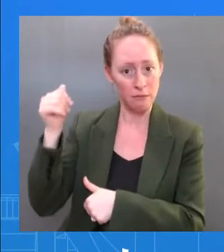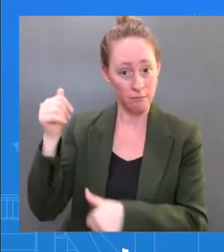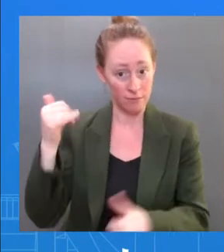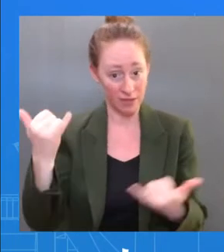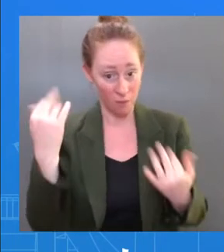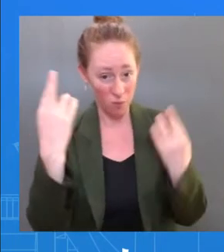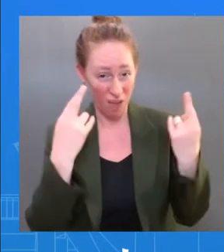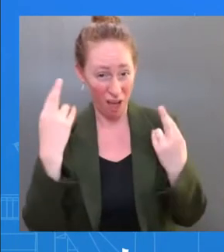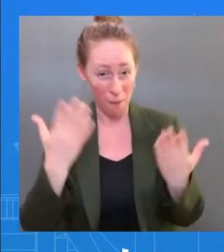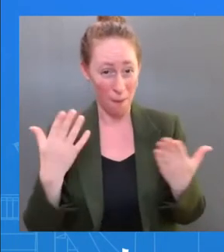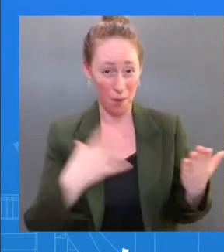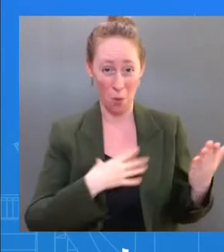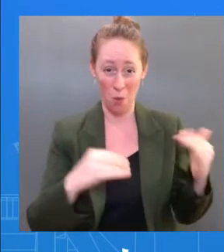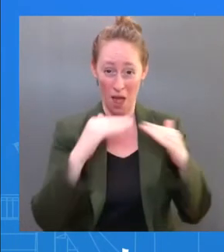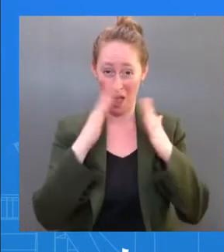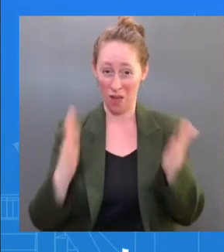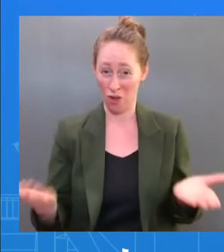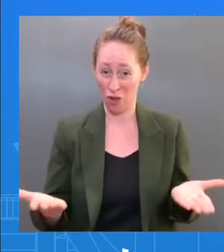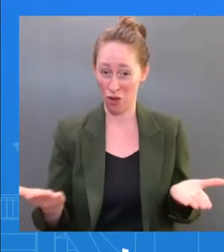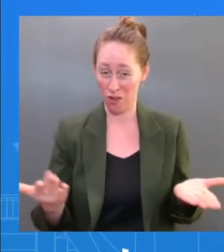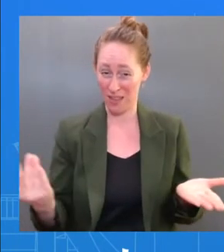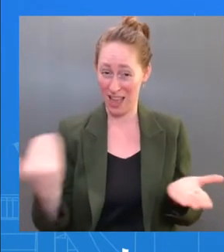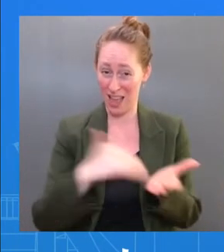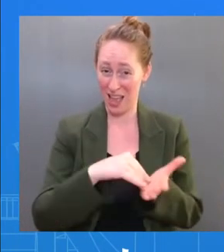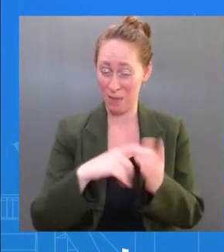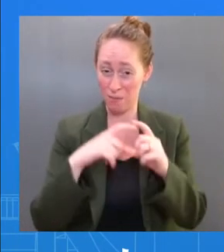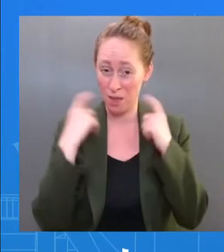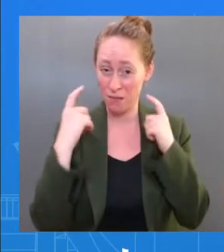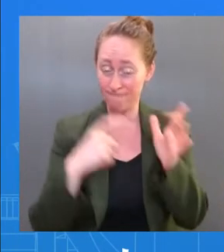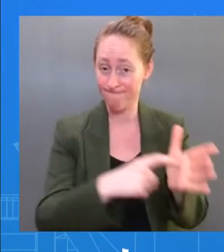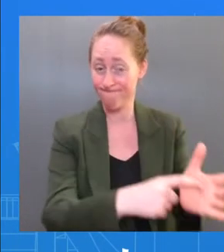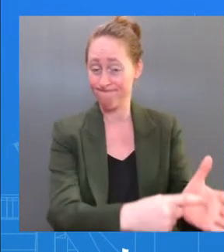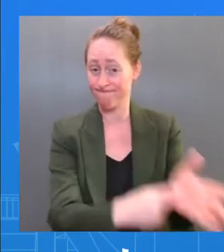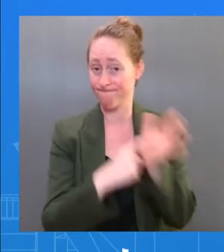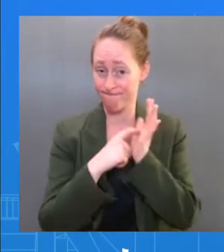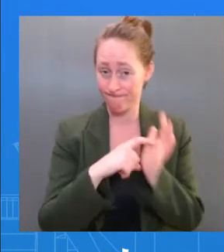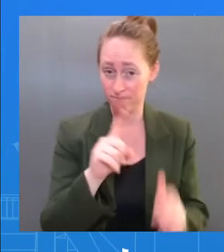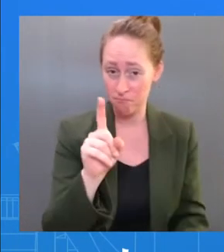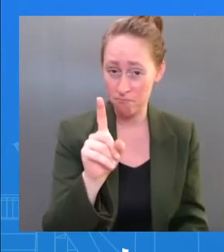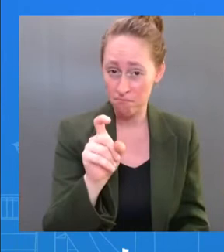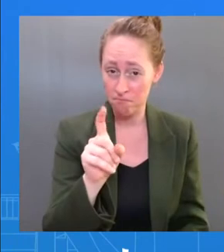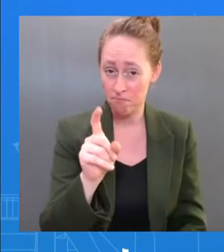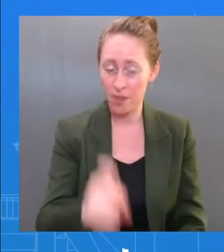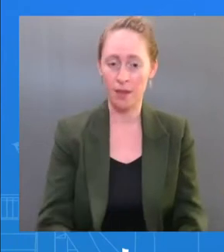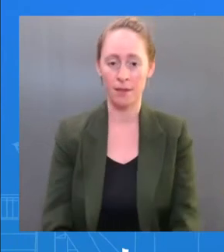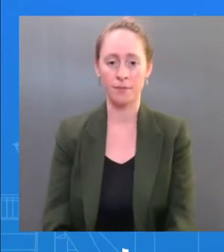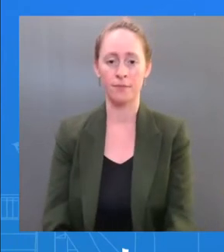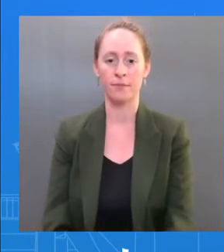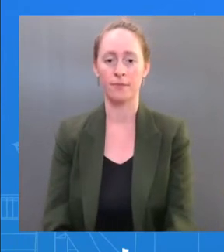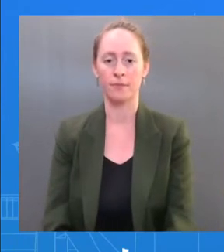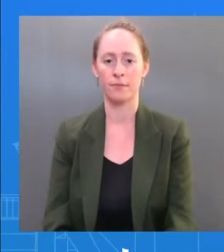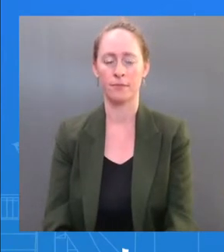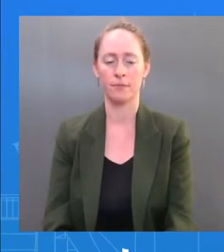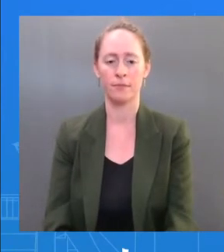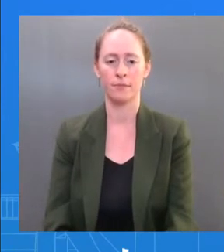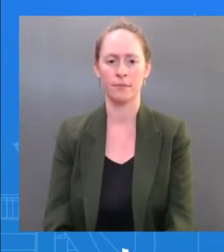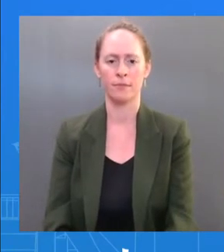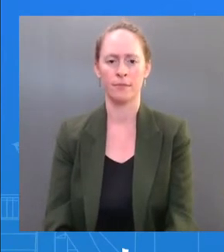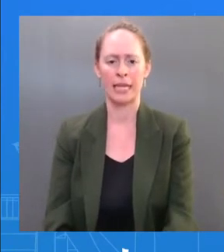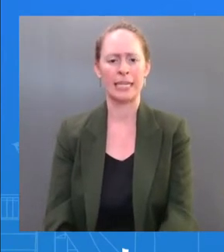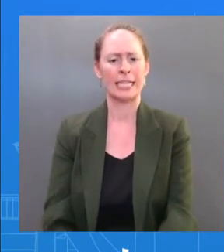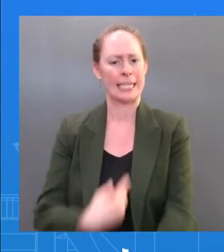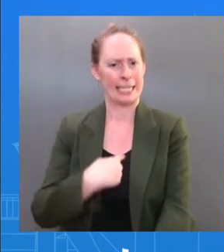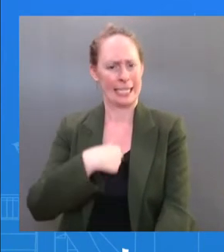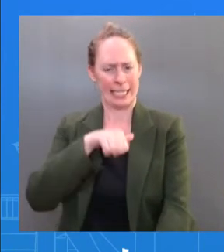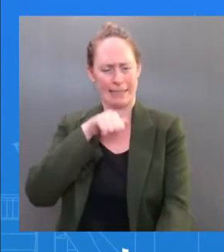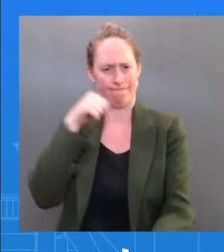I actually, off the top of head, can't remember where D.C. is on the orange, yellow, green map.